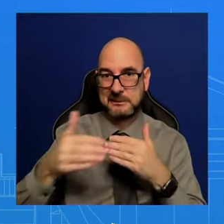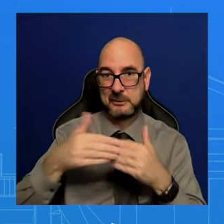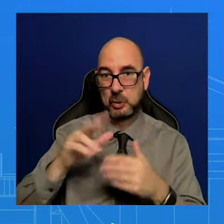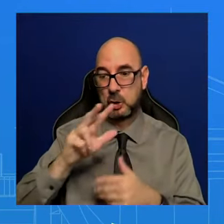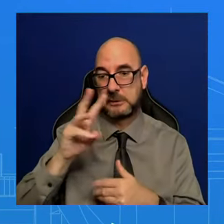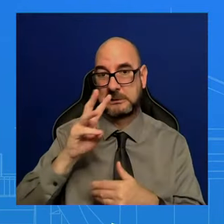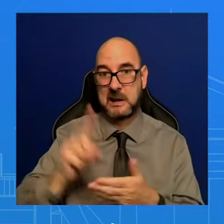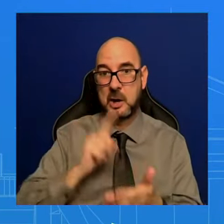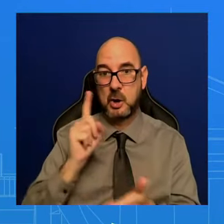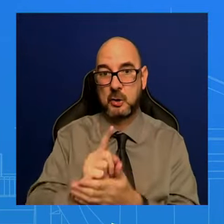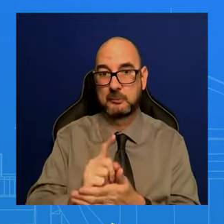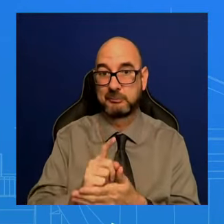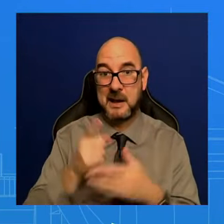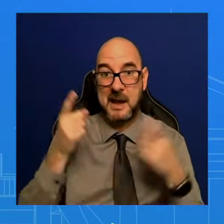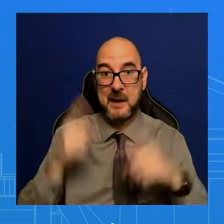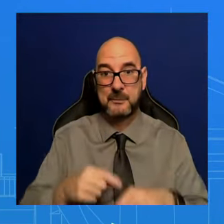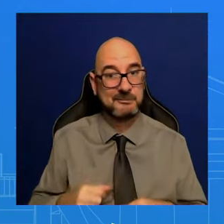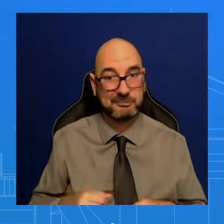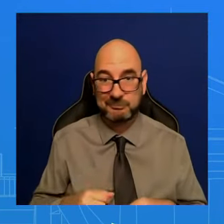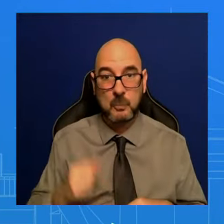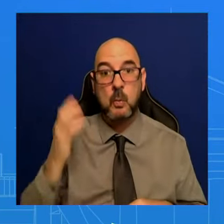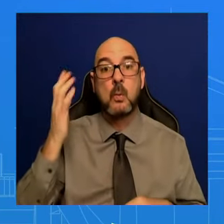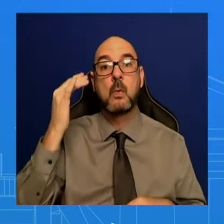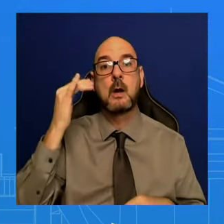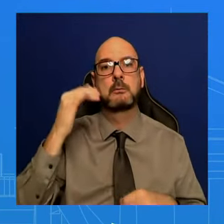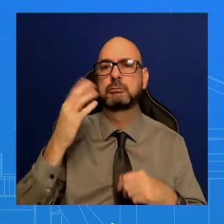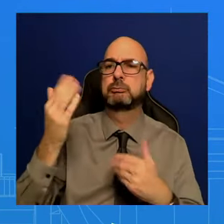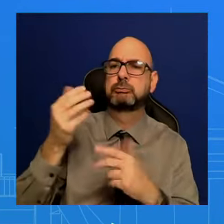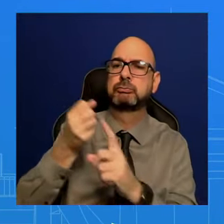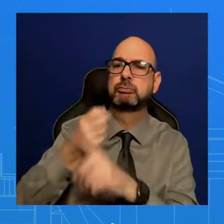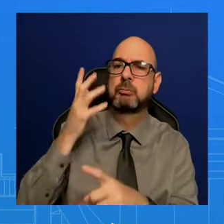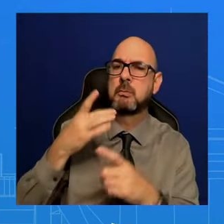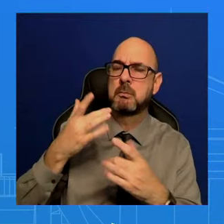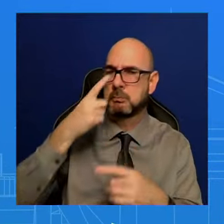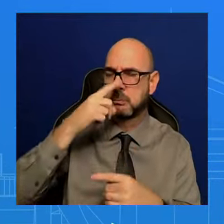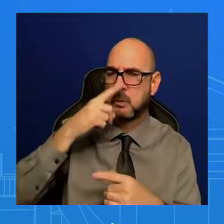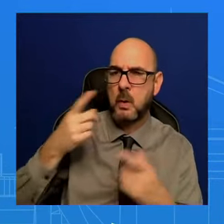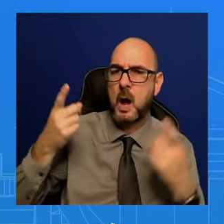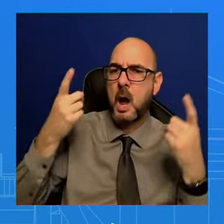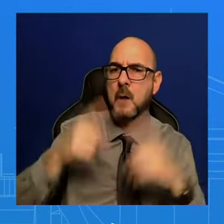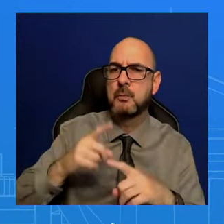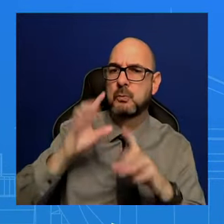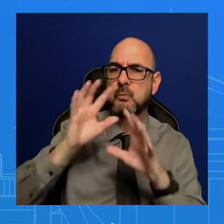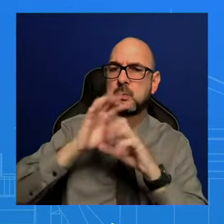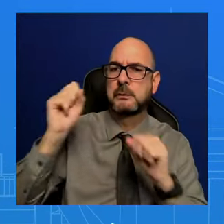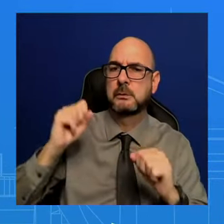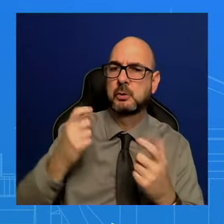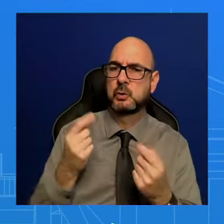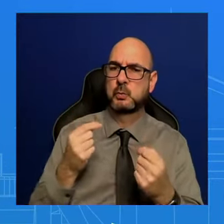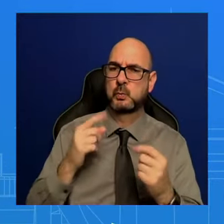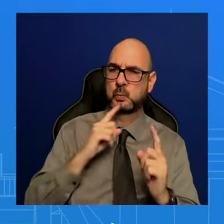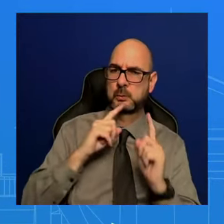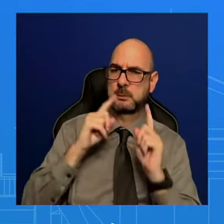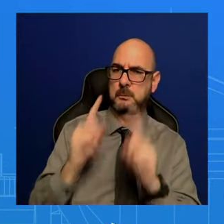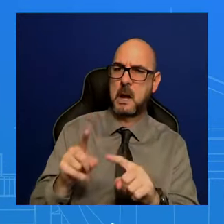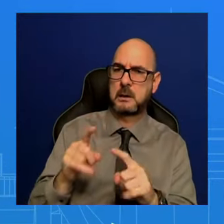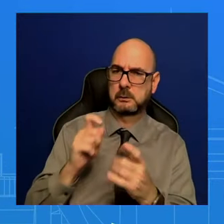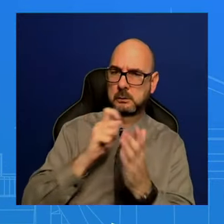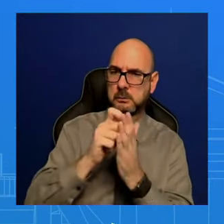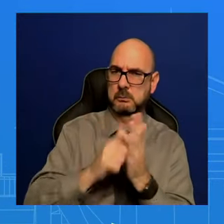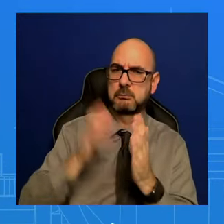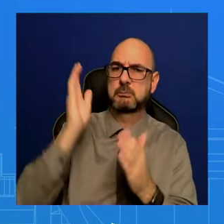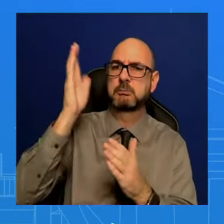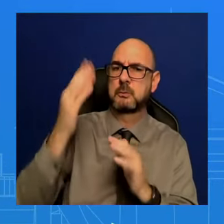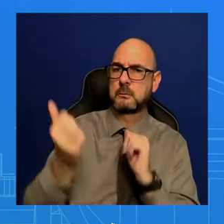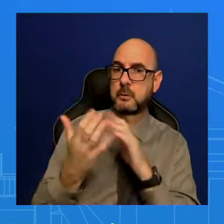insight into how the President has been working to draft a speech that addresses and speaks to just the